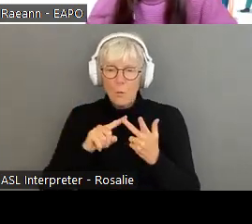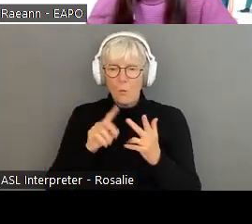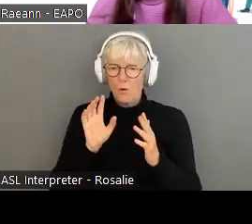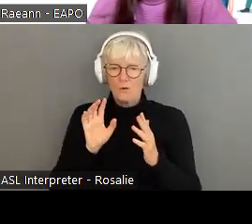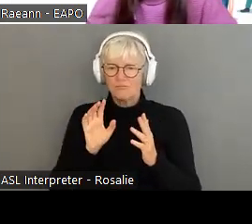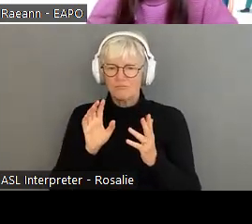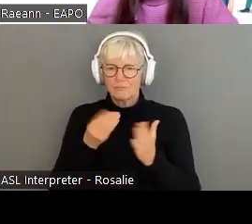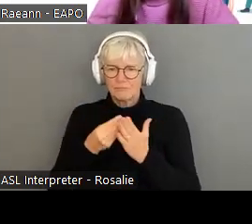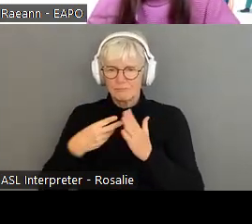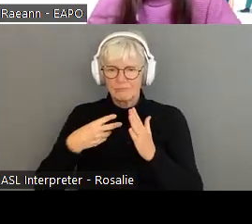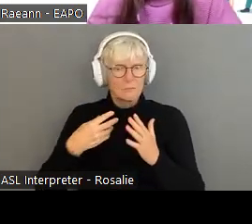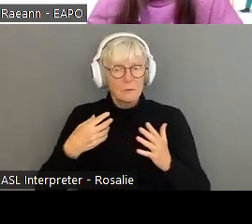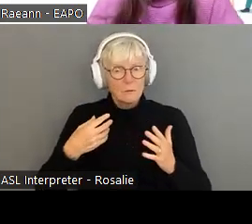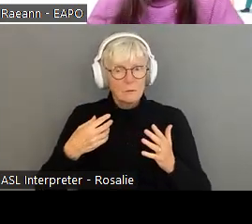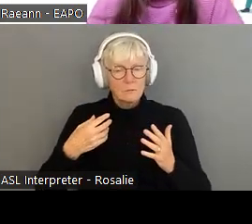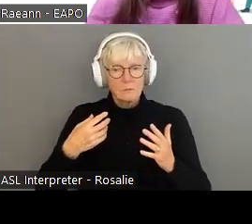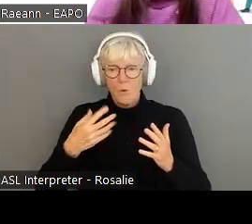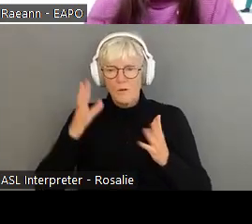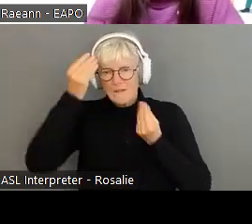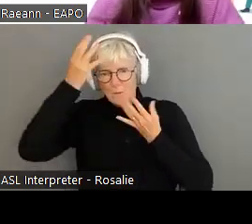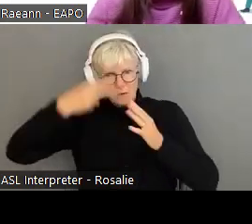Exactly. Uh, let's check and see.